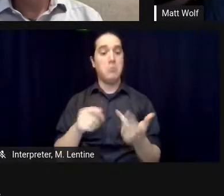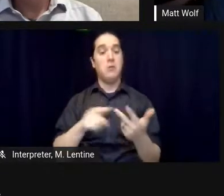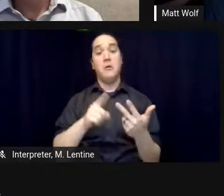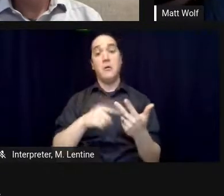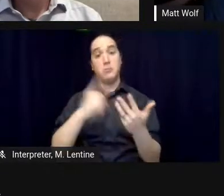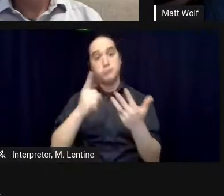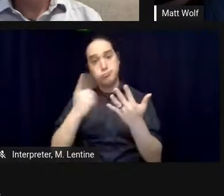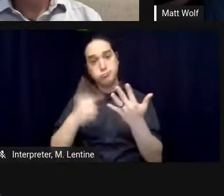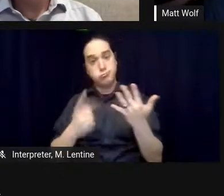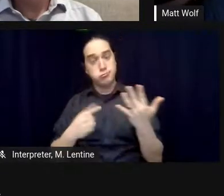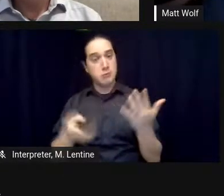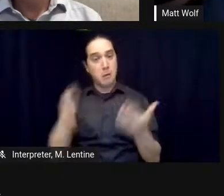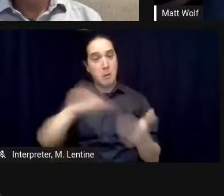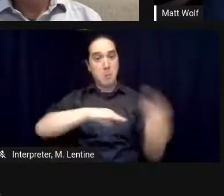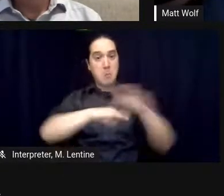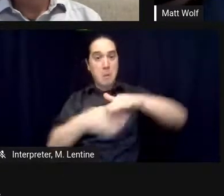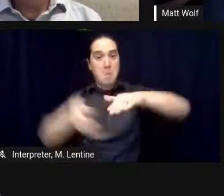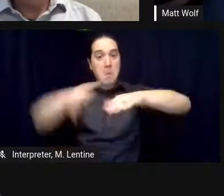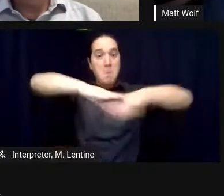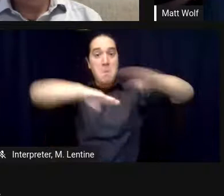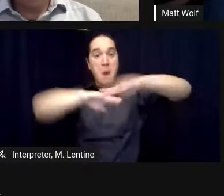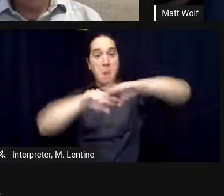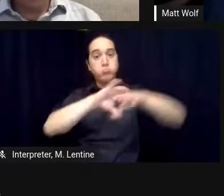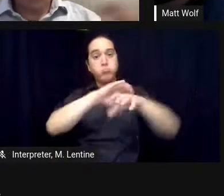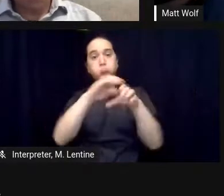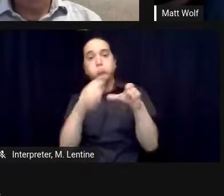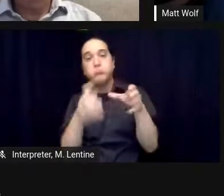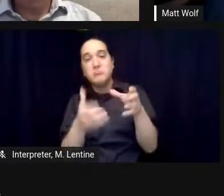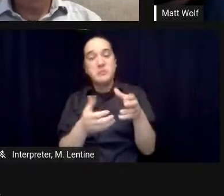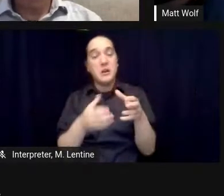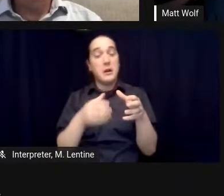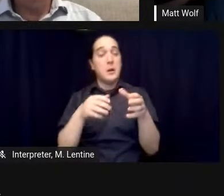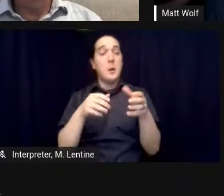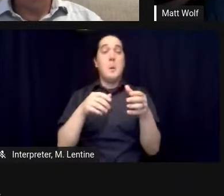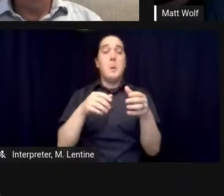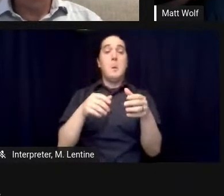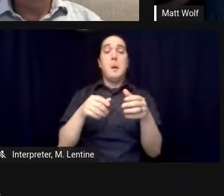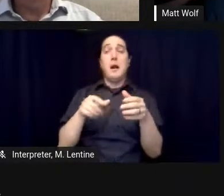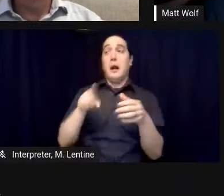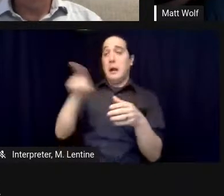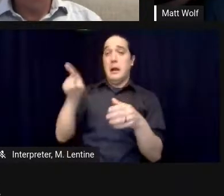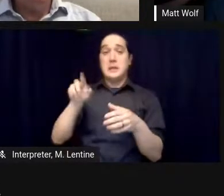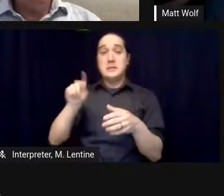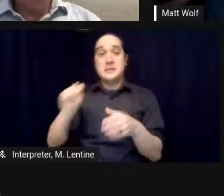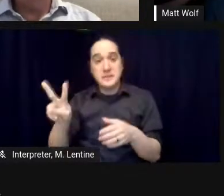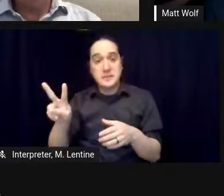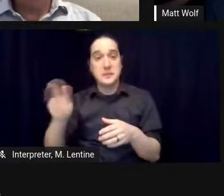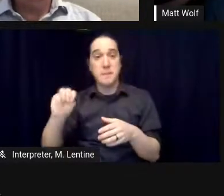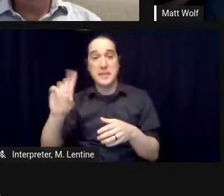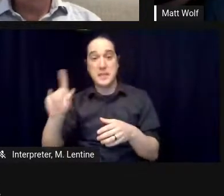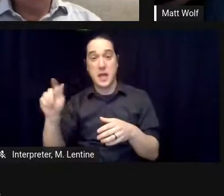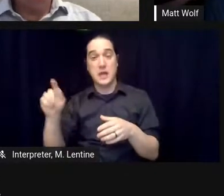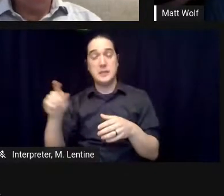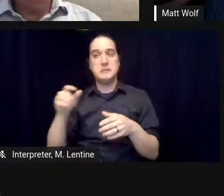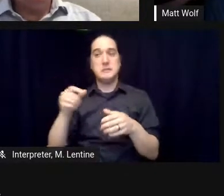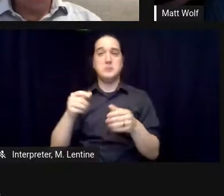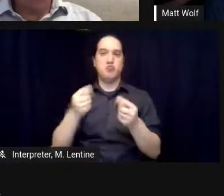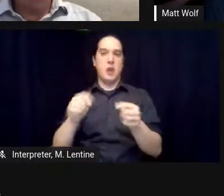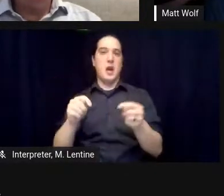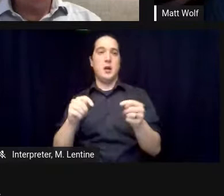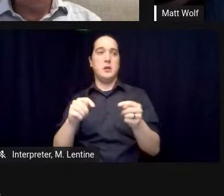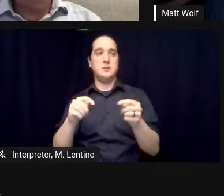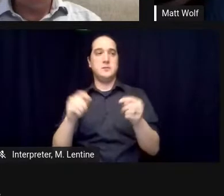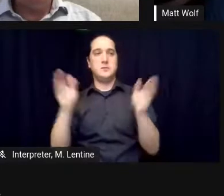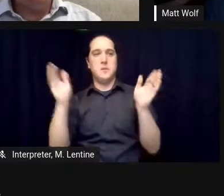all of the nuance of that i i certainly see the parallels with reality television um i wonder it